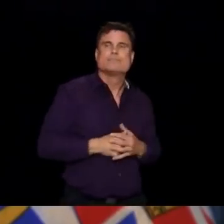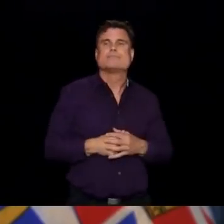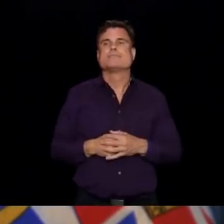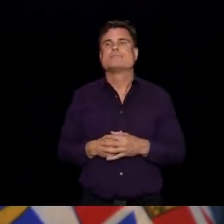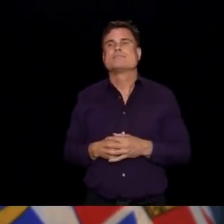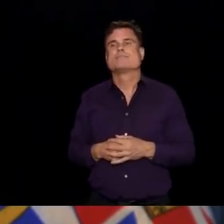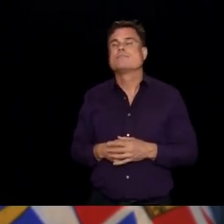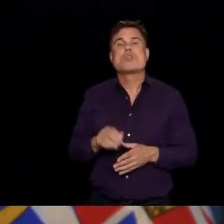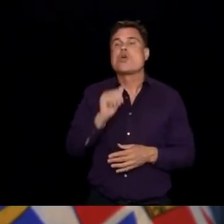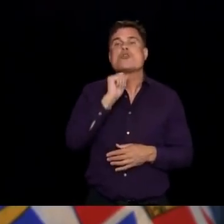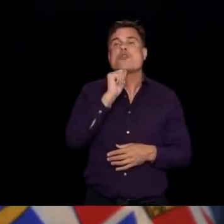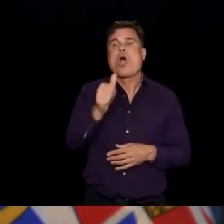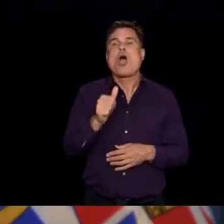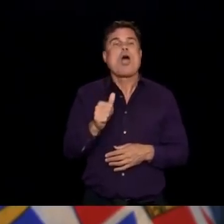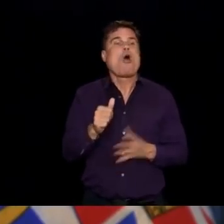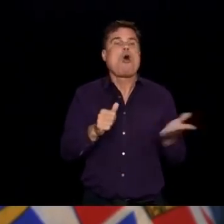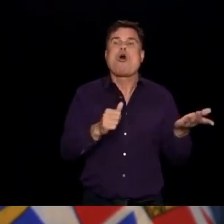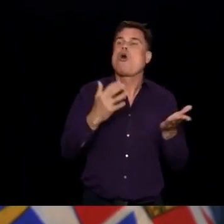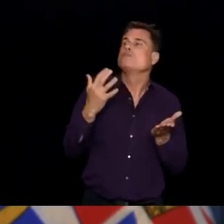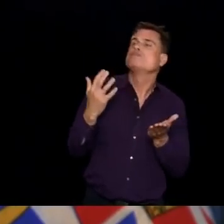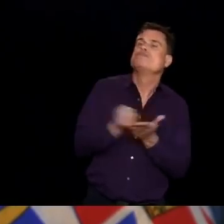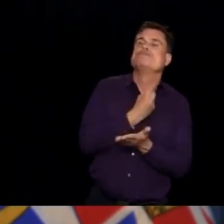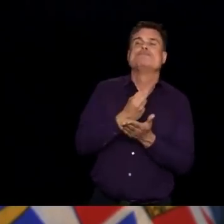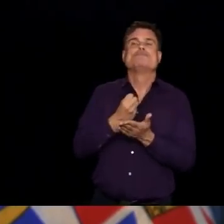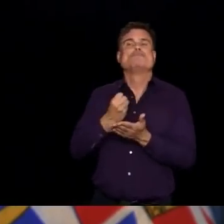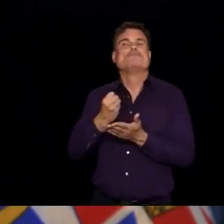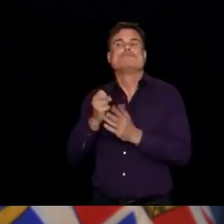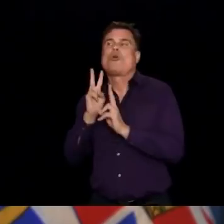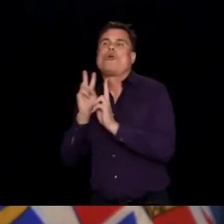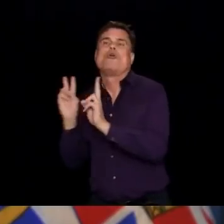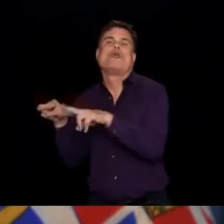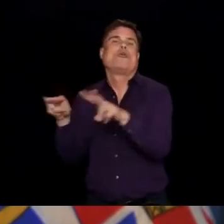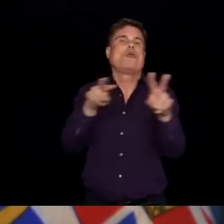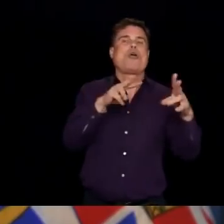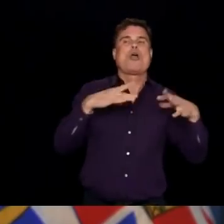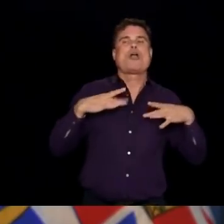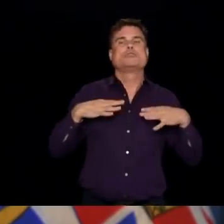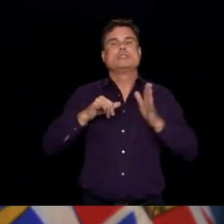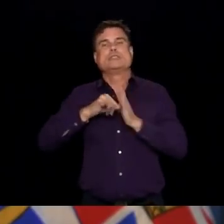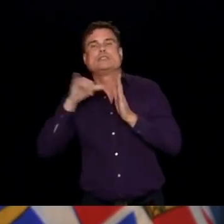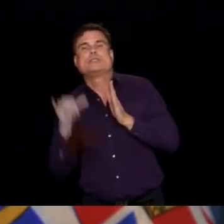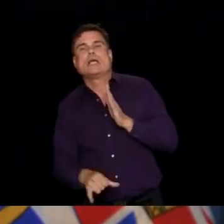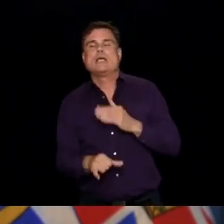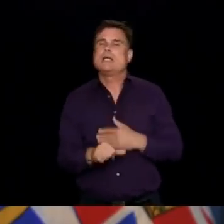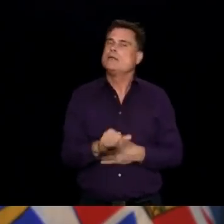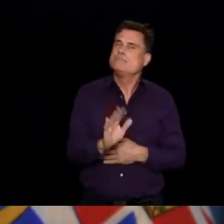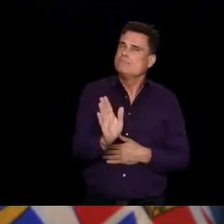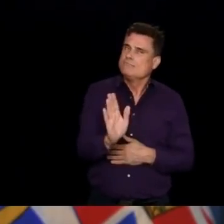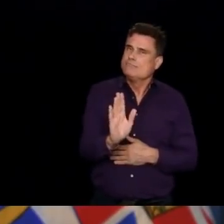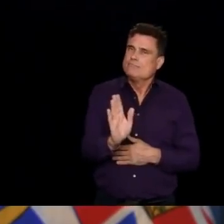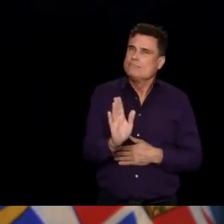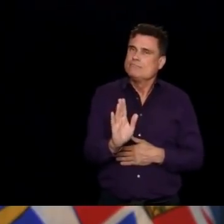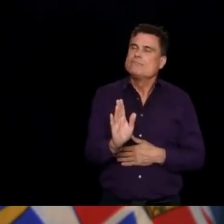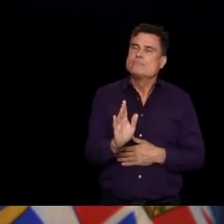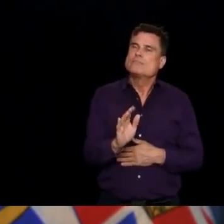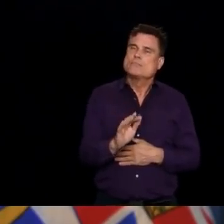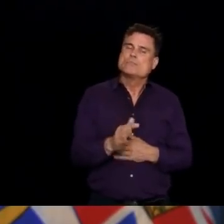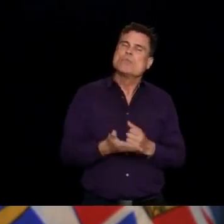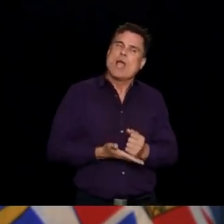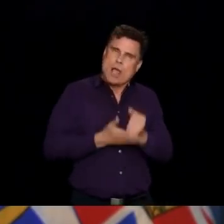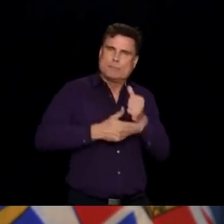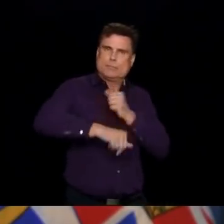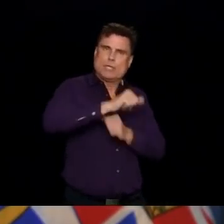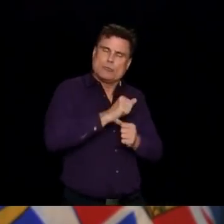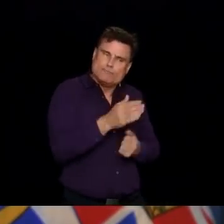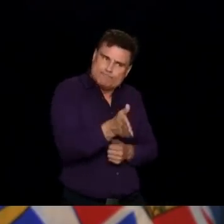doing, which is caring for each other, to get through this together. Do you have a follow-up, Keith? Thank you. you. you. As a